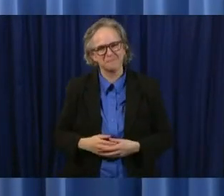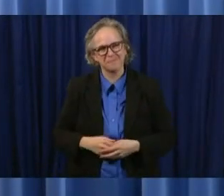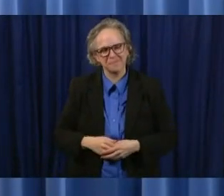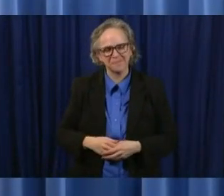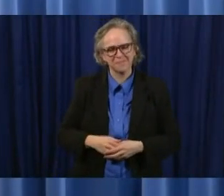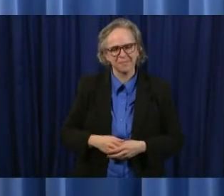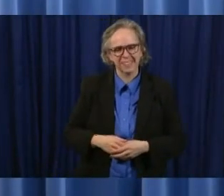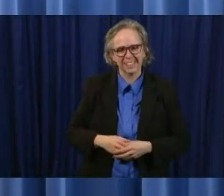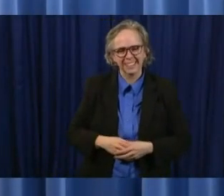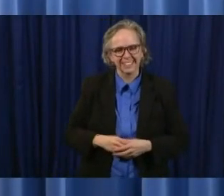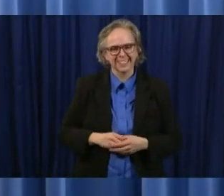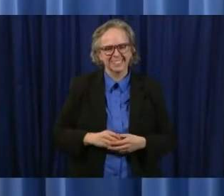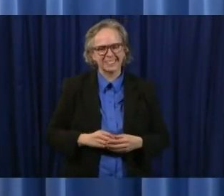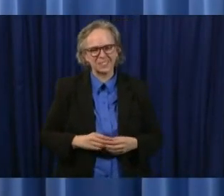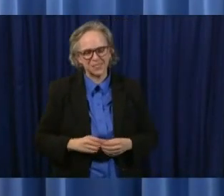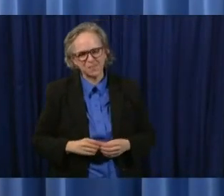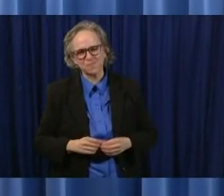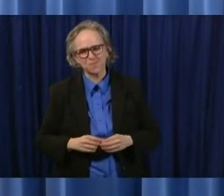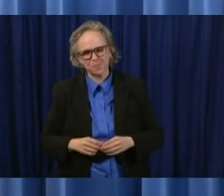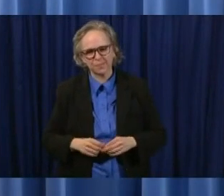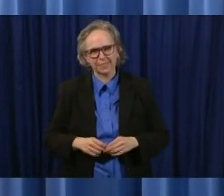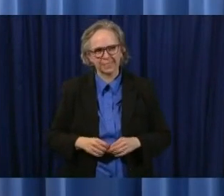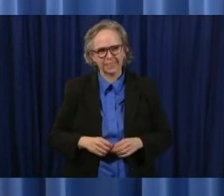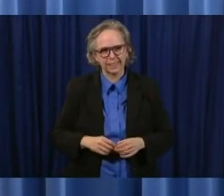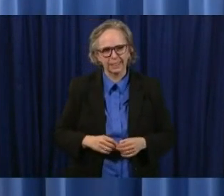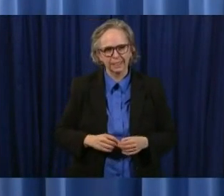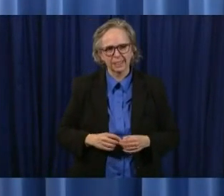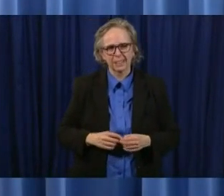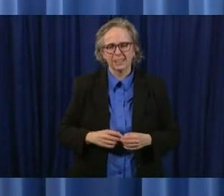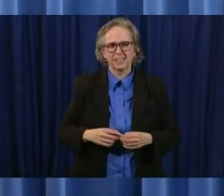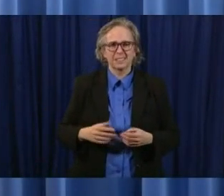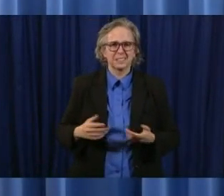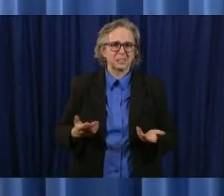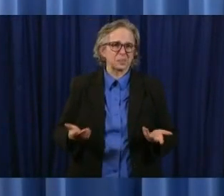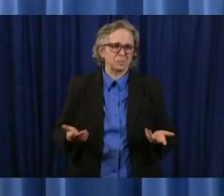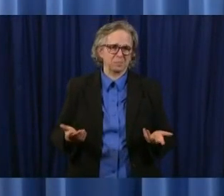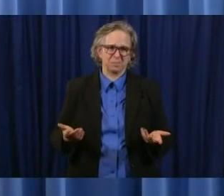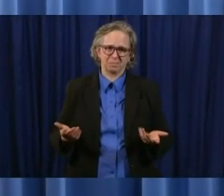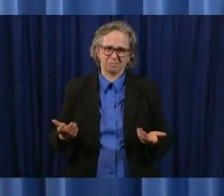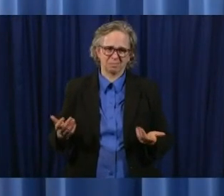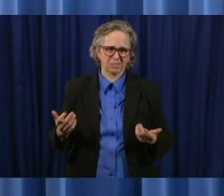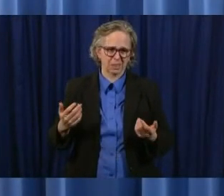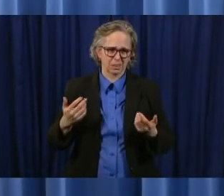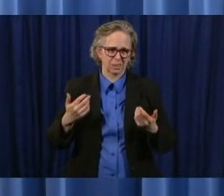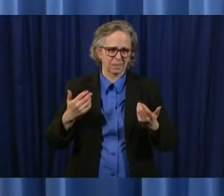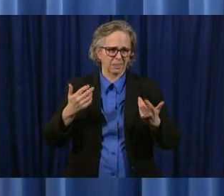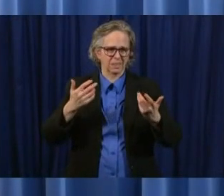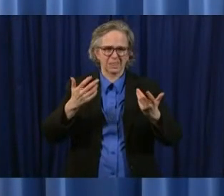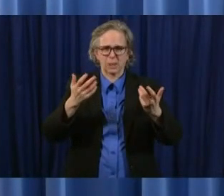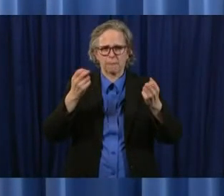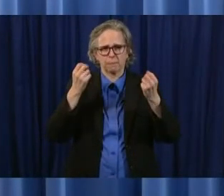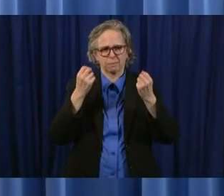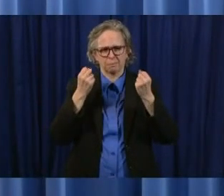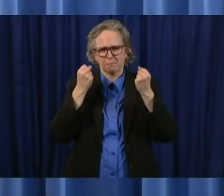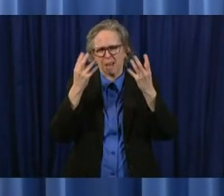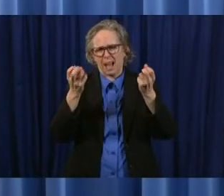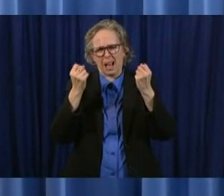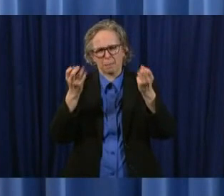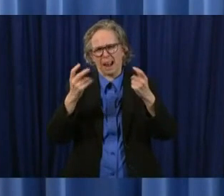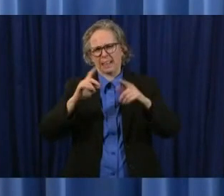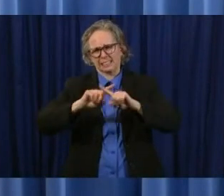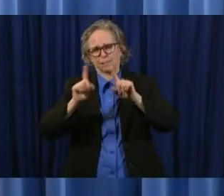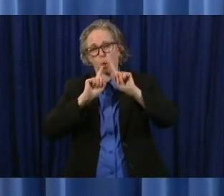have issued dozens and dozens maybe hundreds of orders uh throughout this period of time